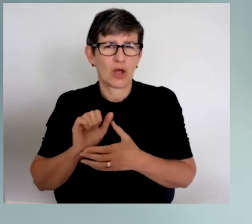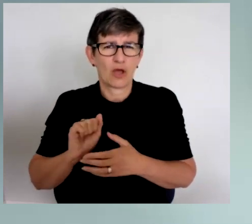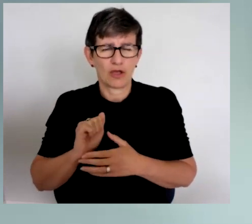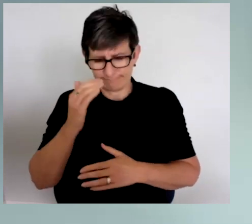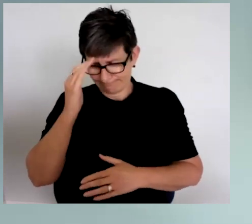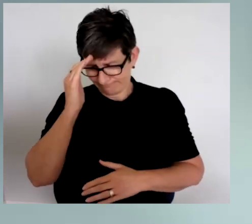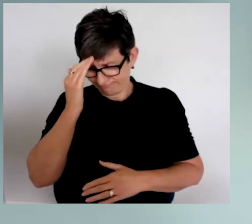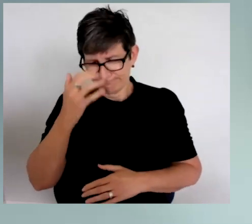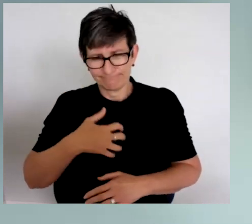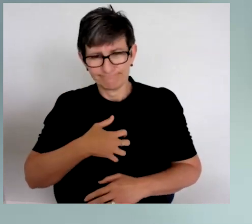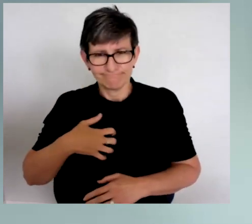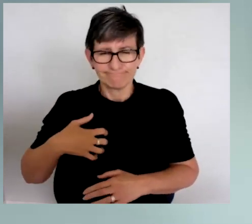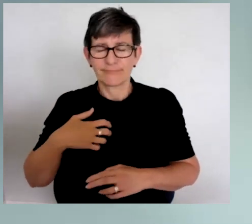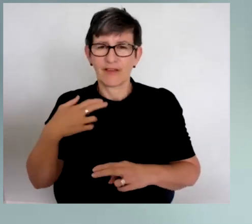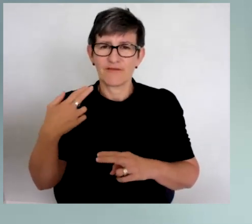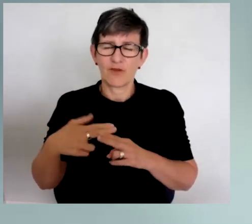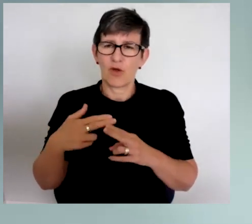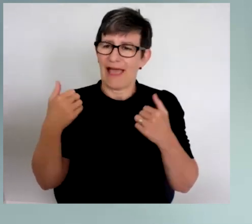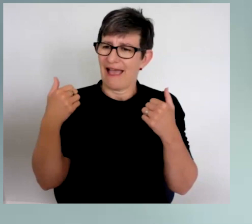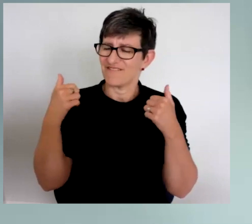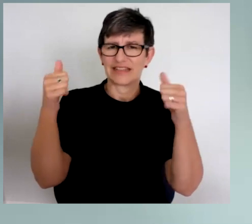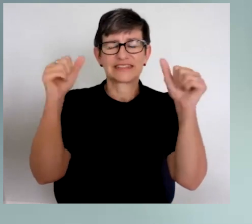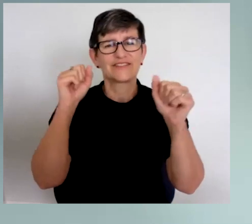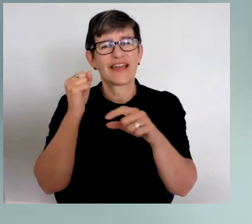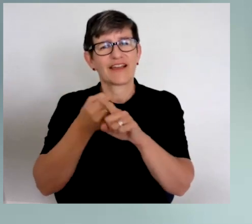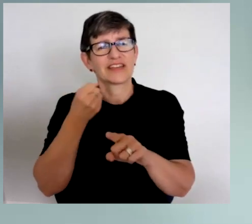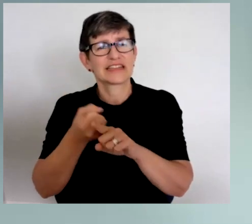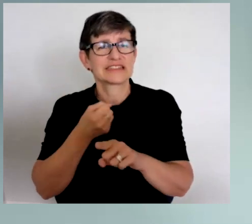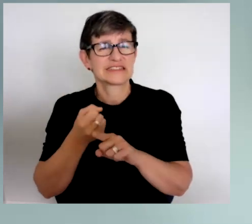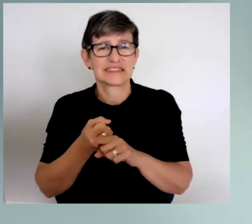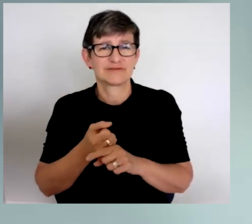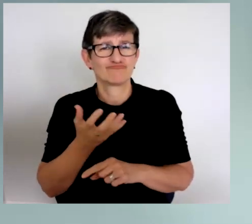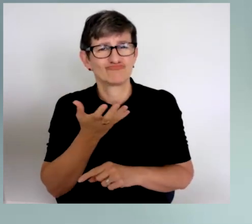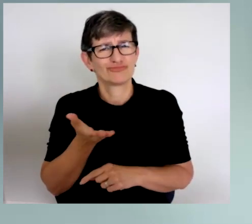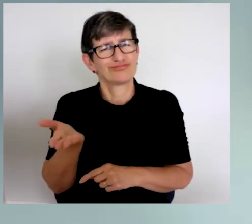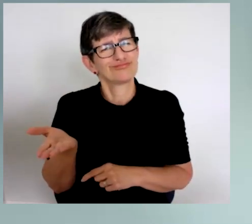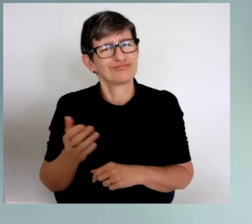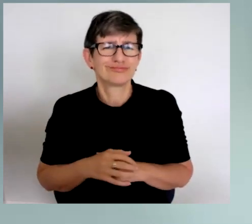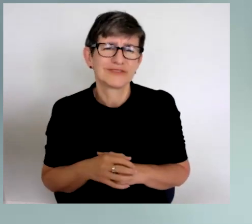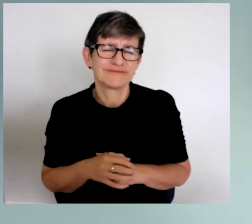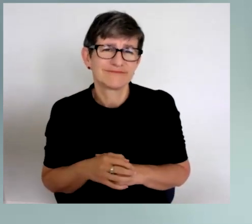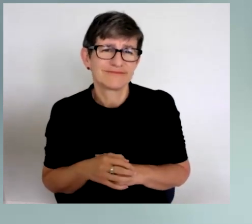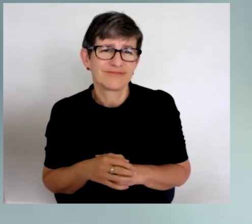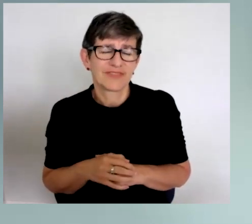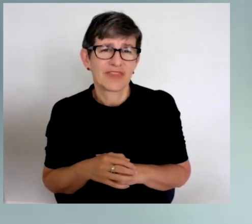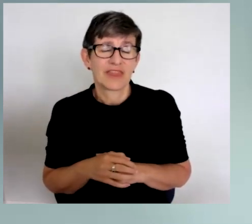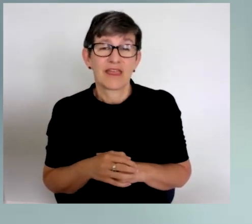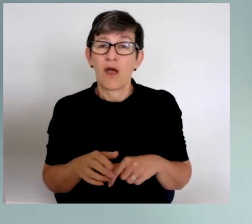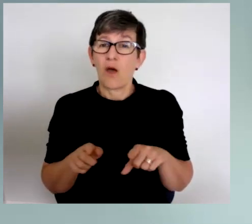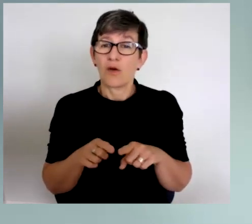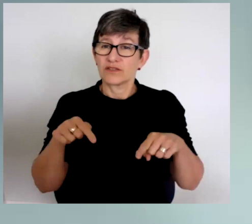dedication to effective advocacy. We also used this